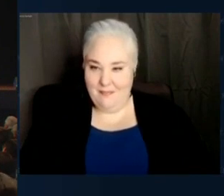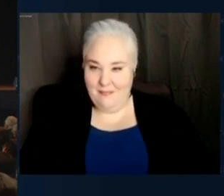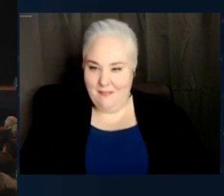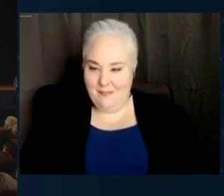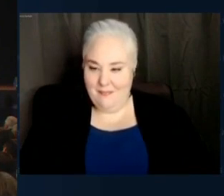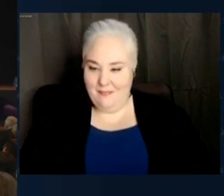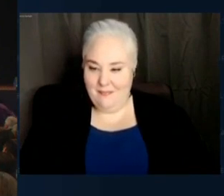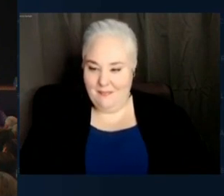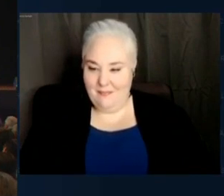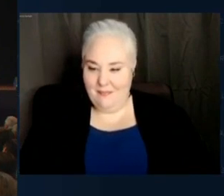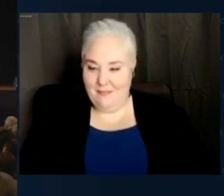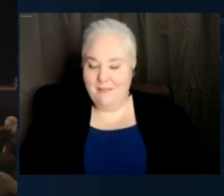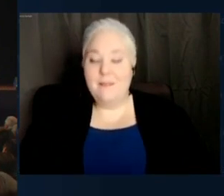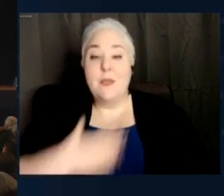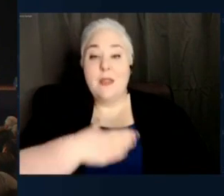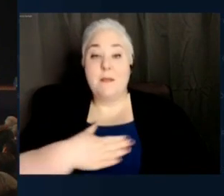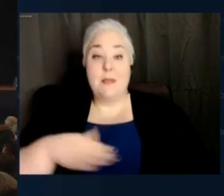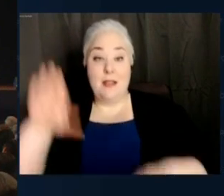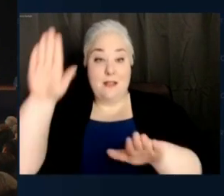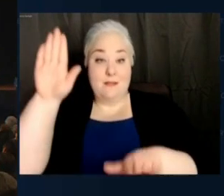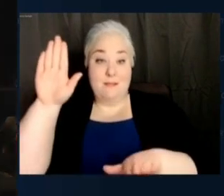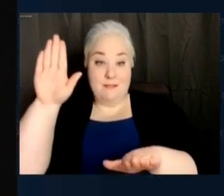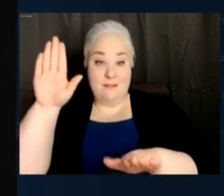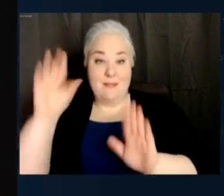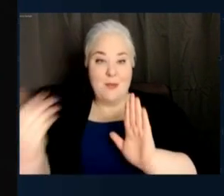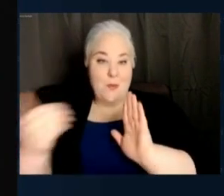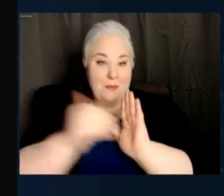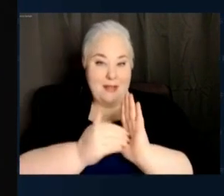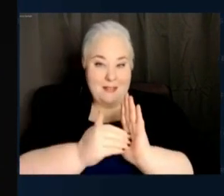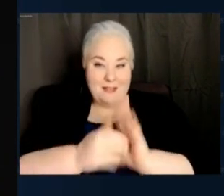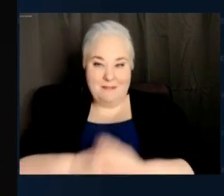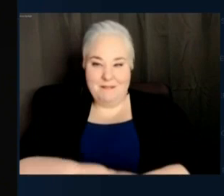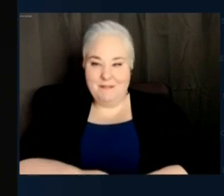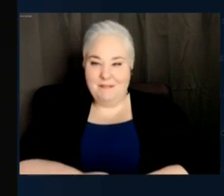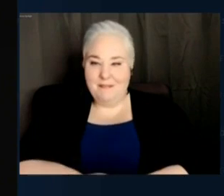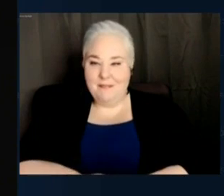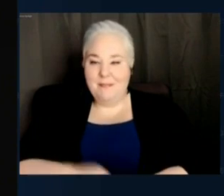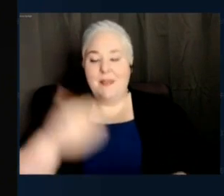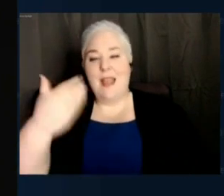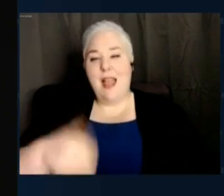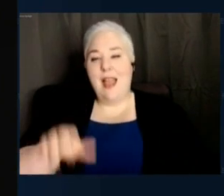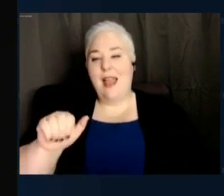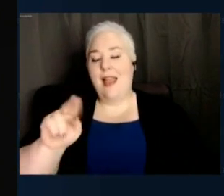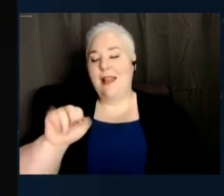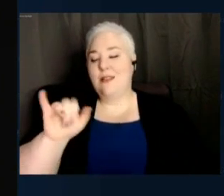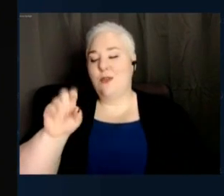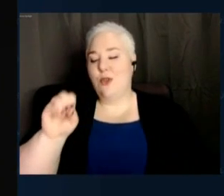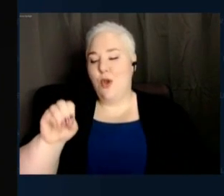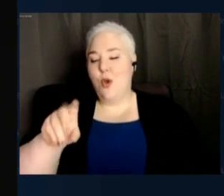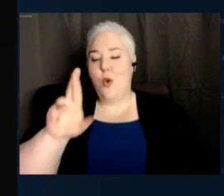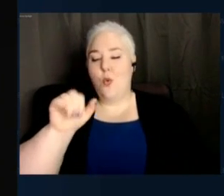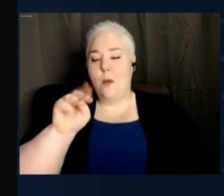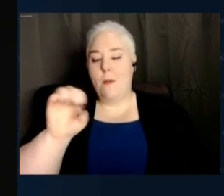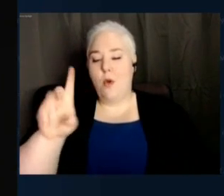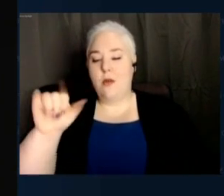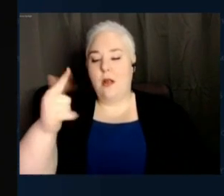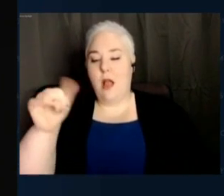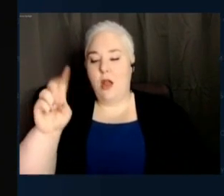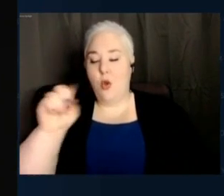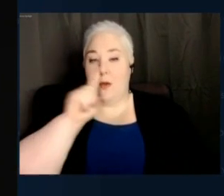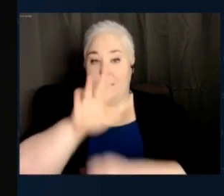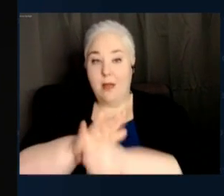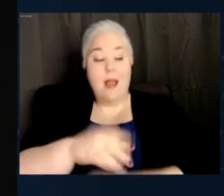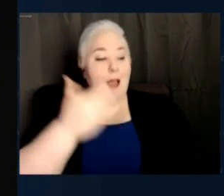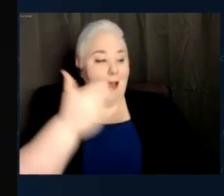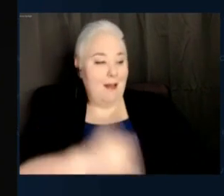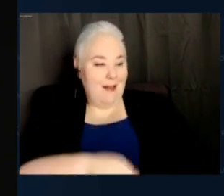Please raise your right hand and repeat after me. I Antonio Ramon Delgado do solemnly swear. I Antonio Ramon